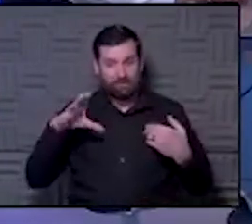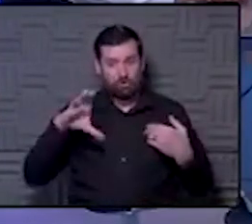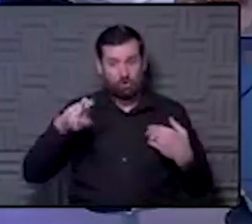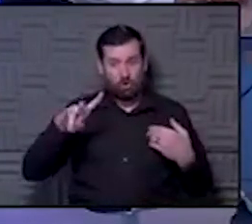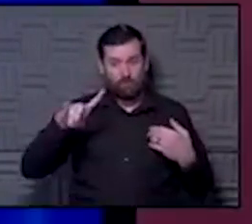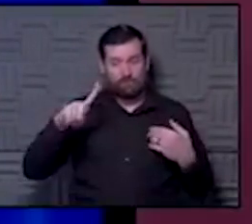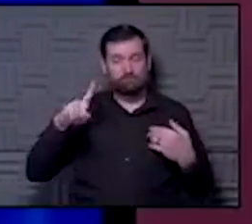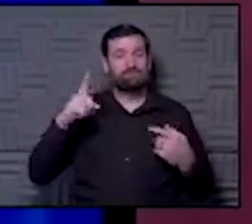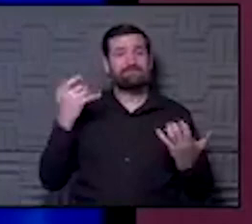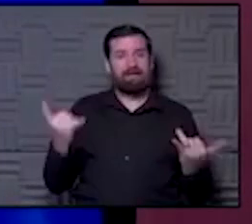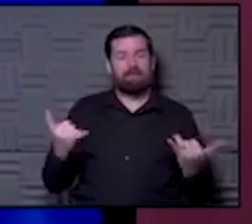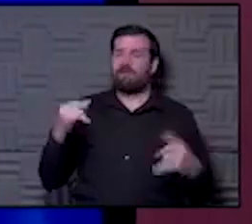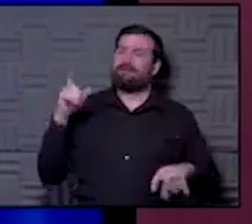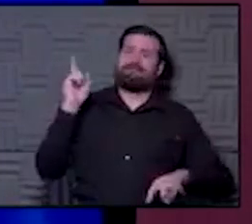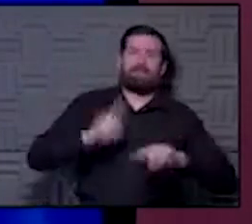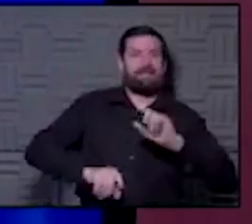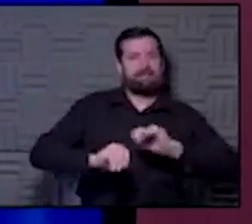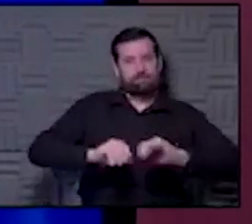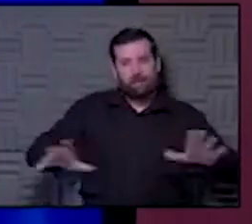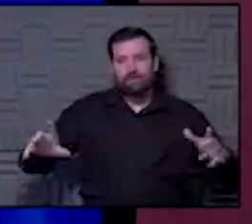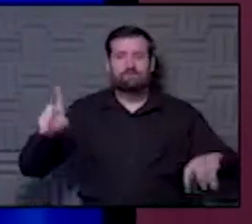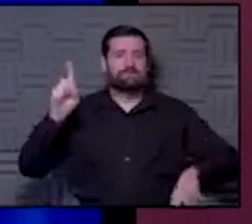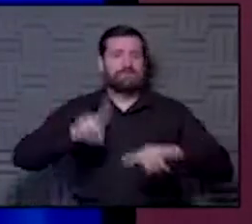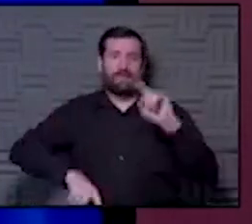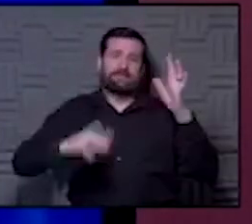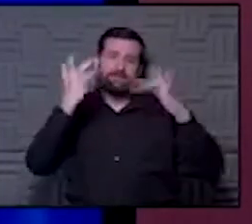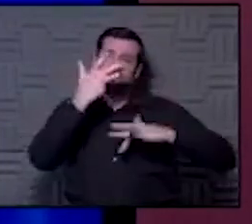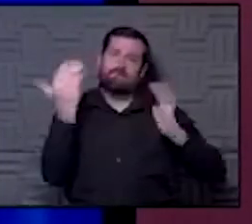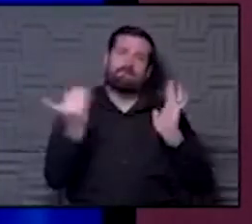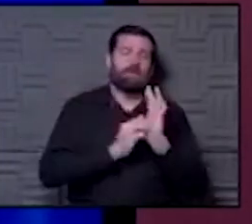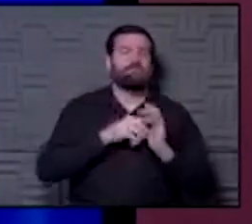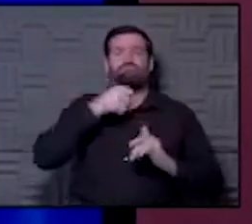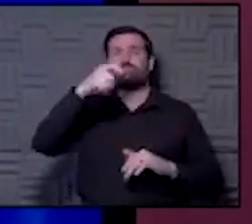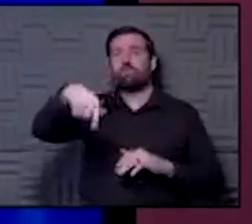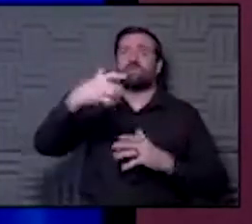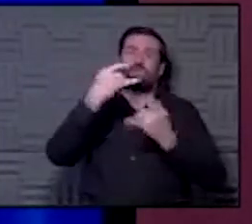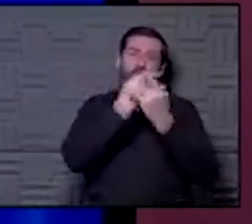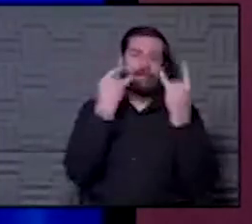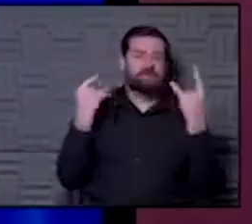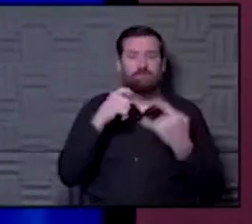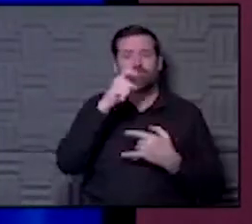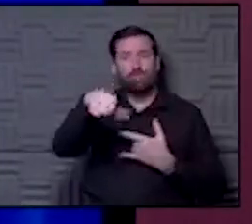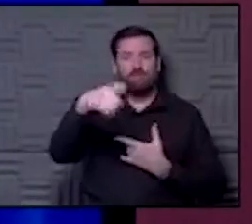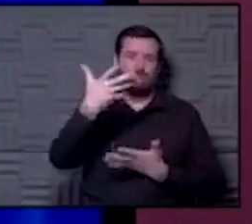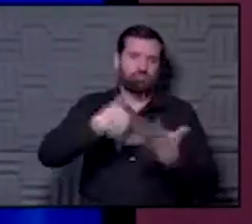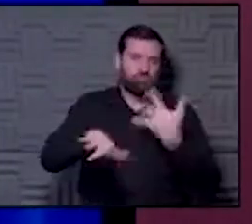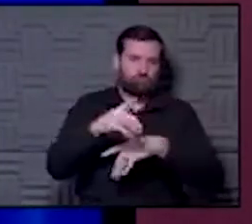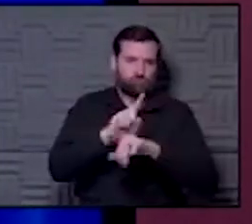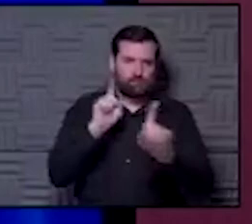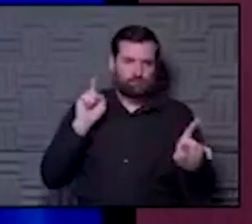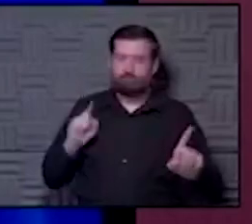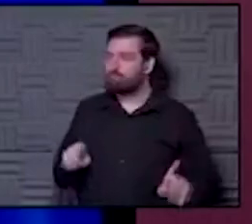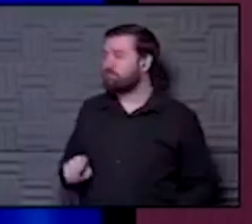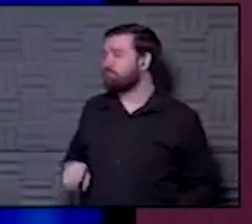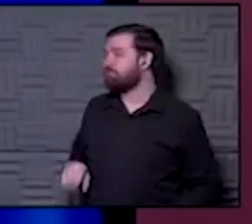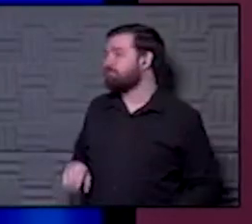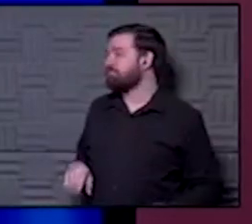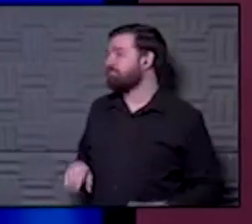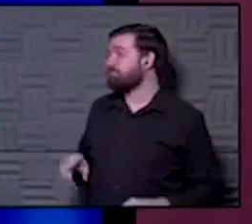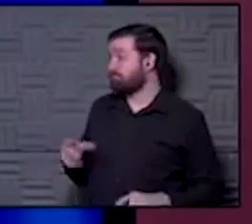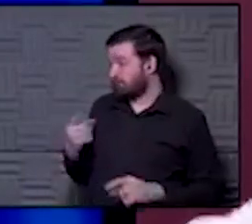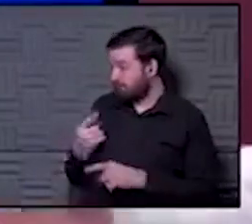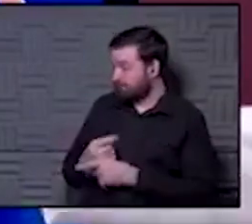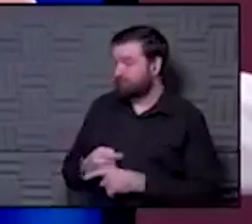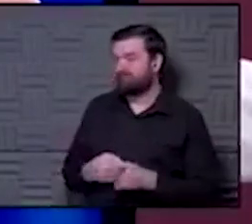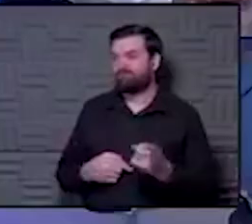give COVID to anyone. They can't get it. Don't need to wear a mask or social distance. Are my friends right? I would say the answer to that